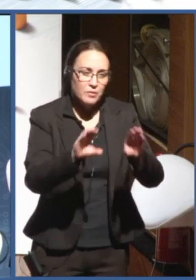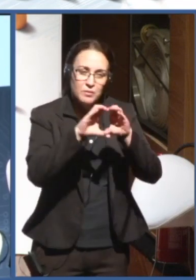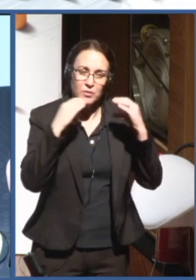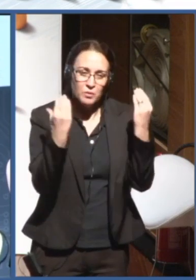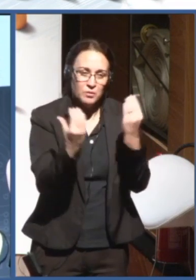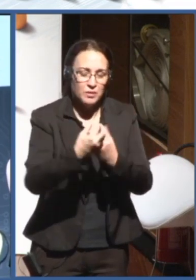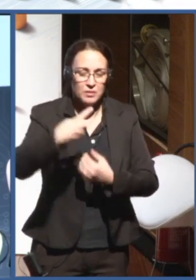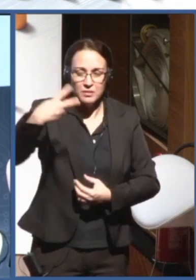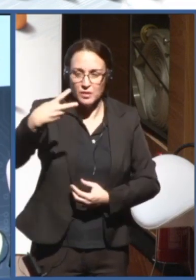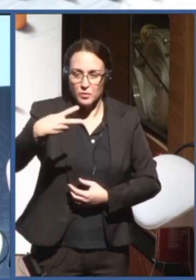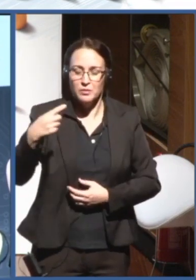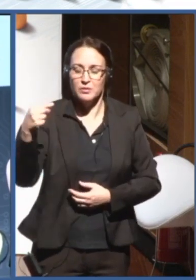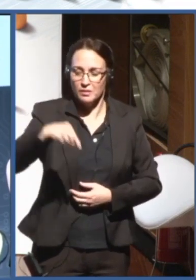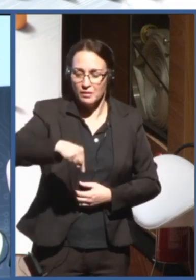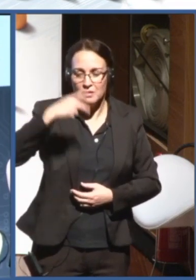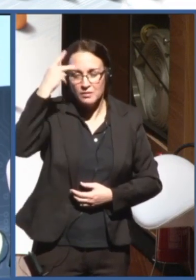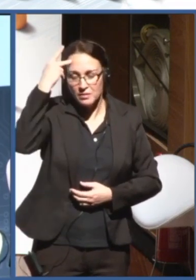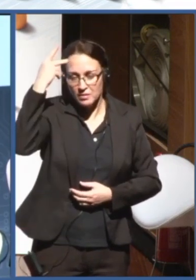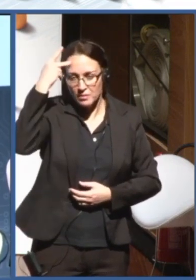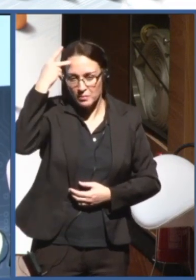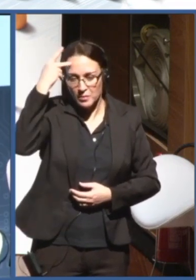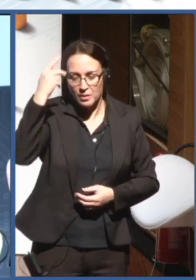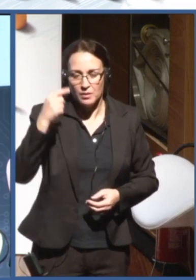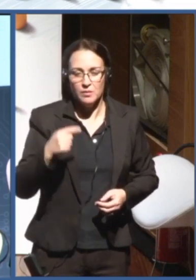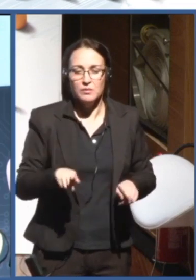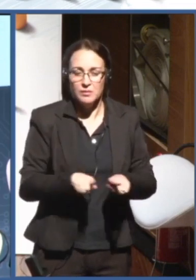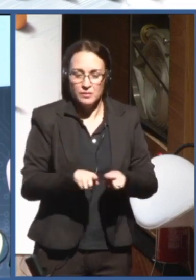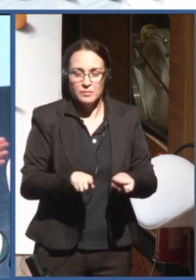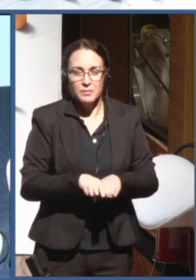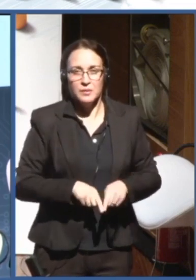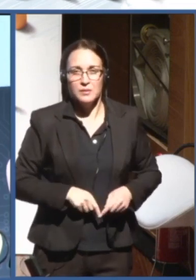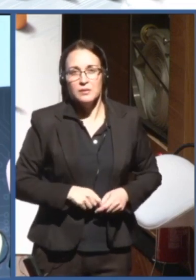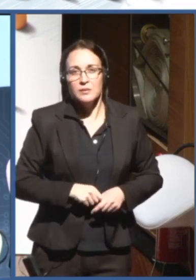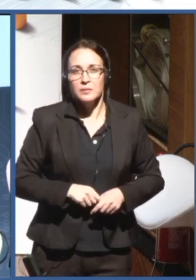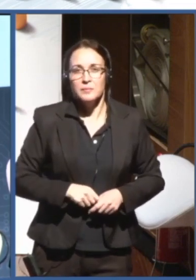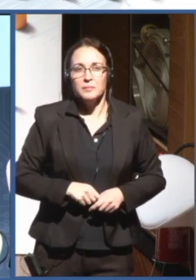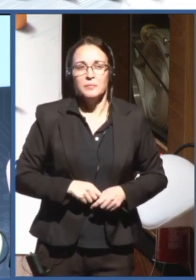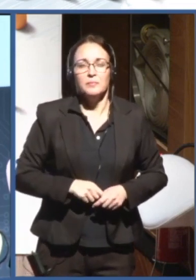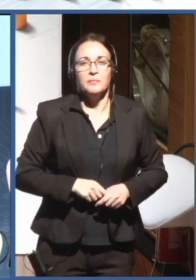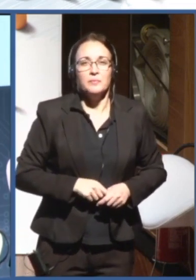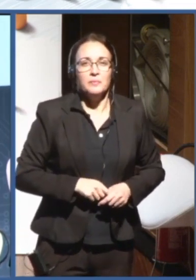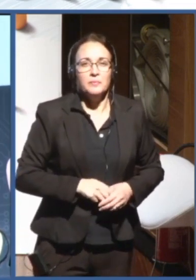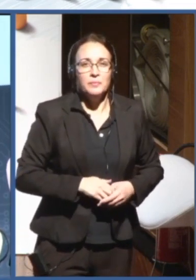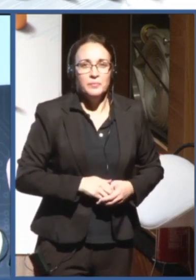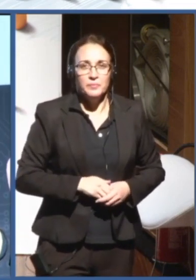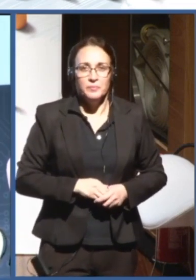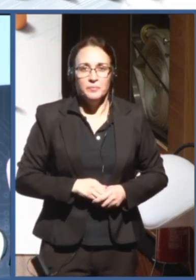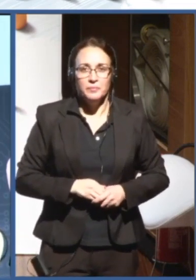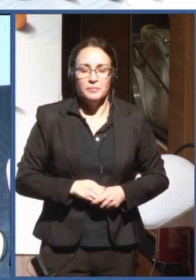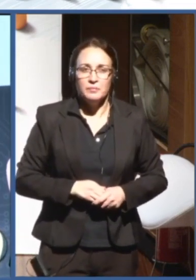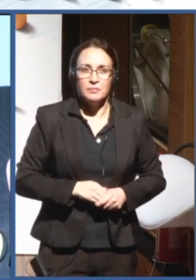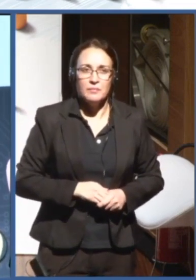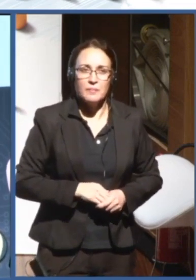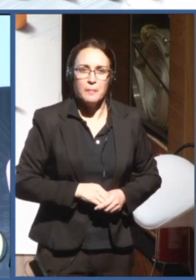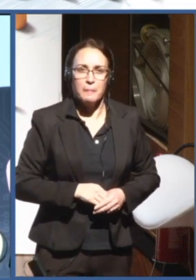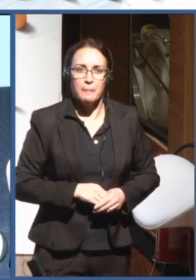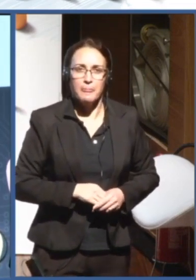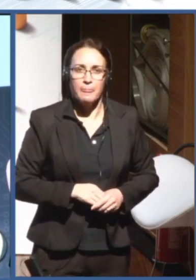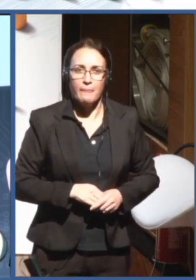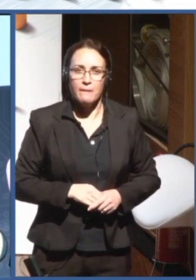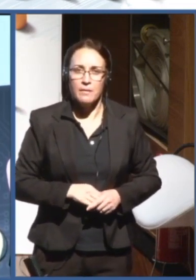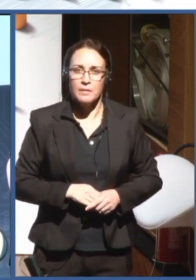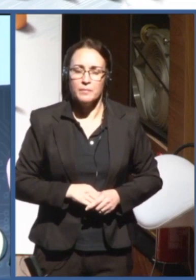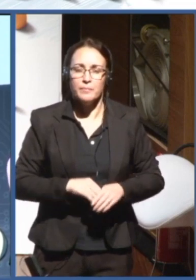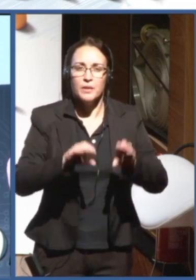Paulo two years ago for another recommendation which was just recently adopted at the General Conference in Paris on